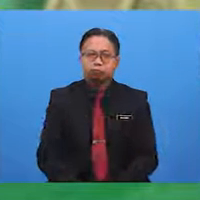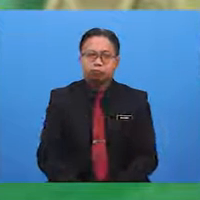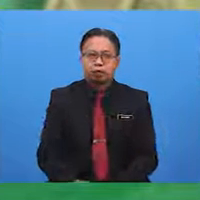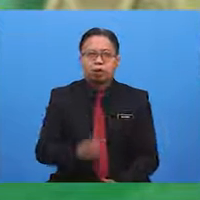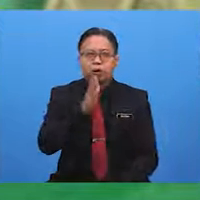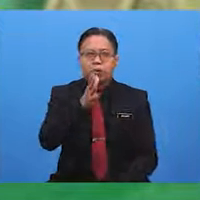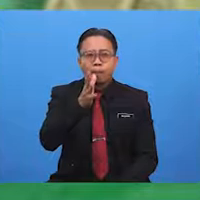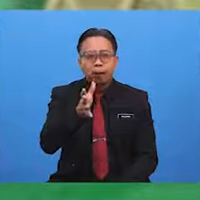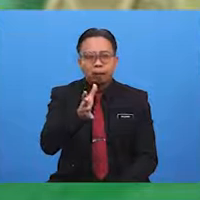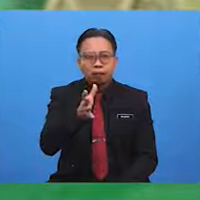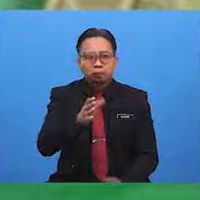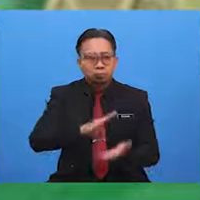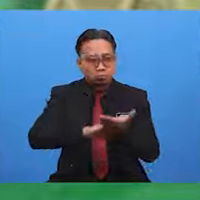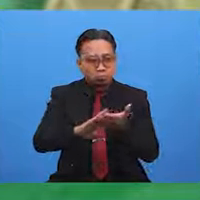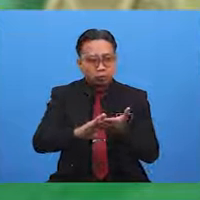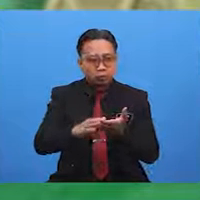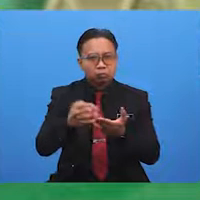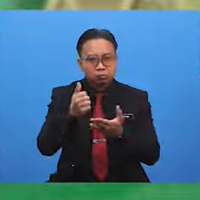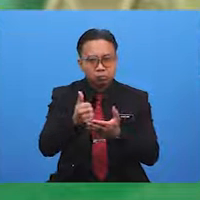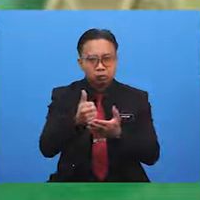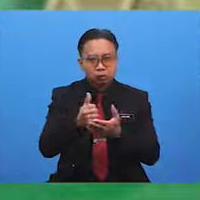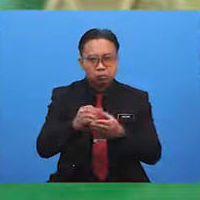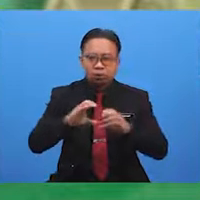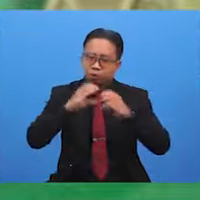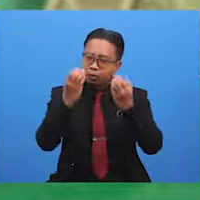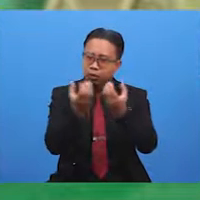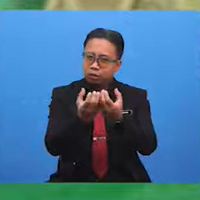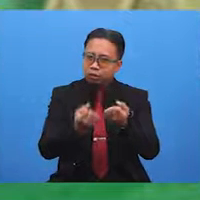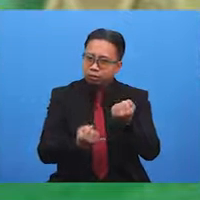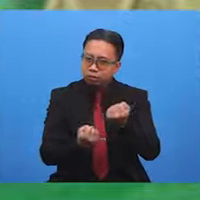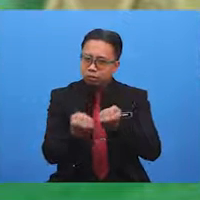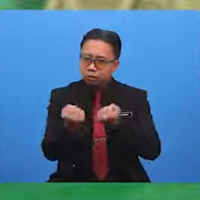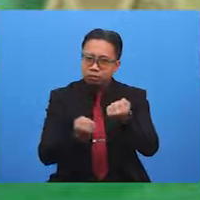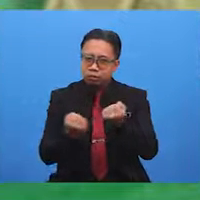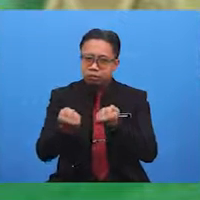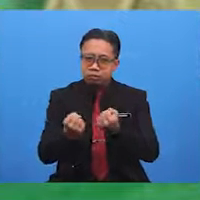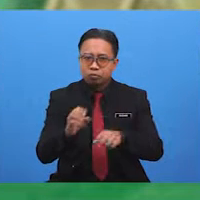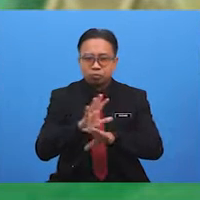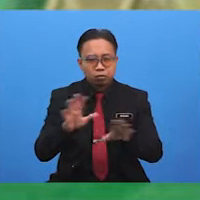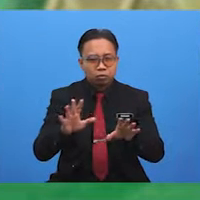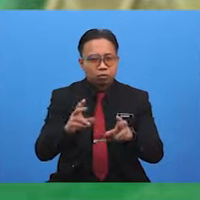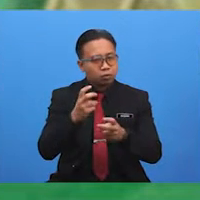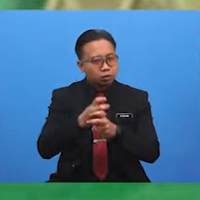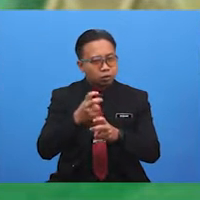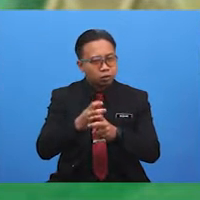tools ready for us to do our community service. So, it was not really a trouble.